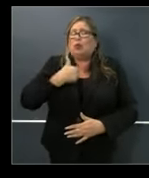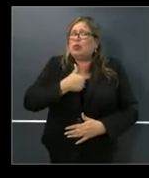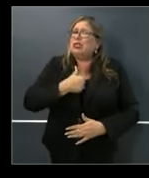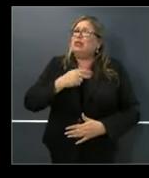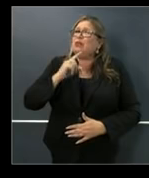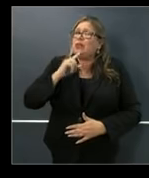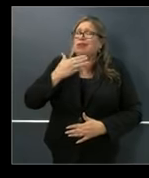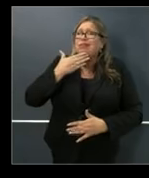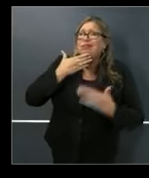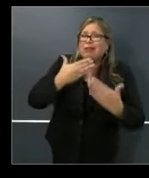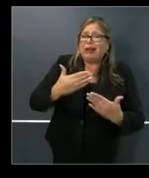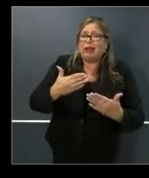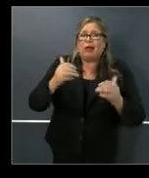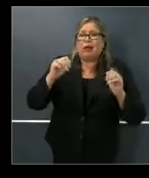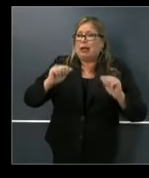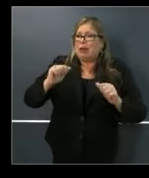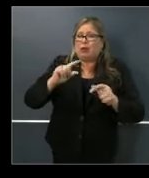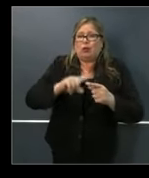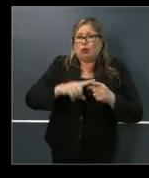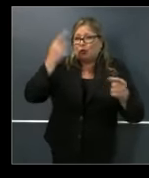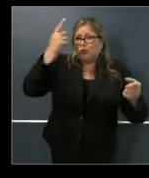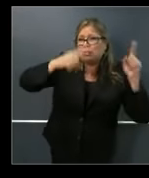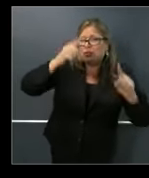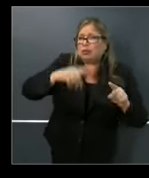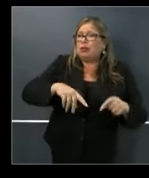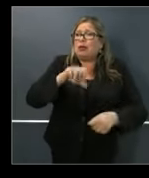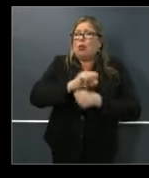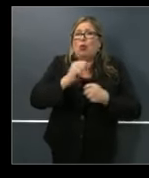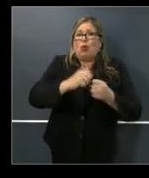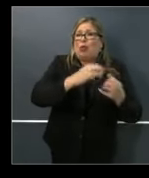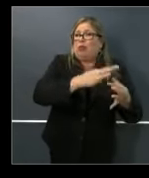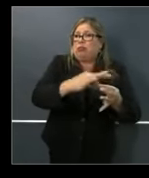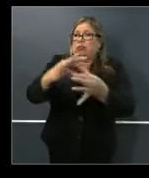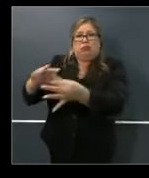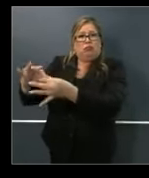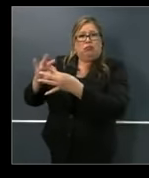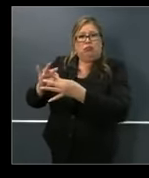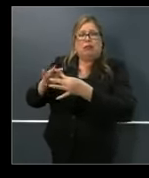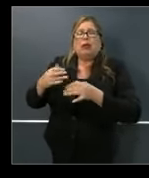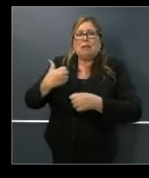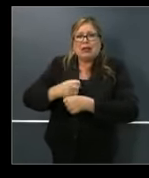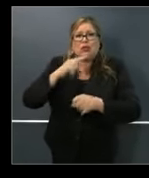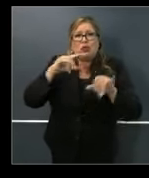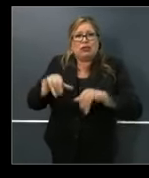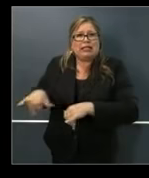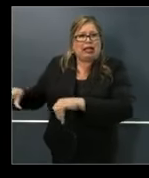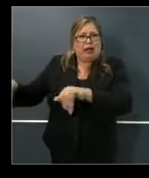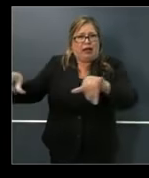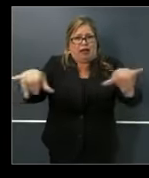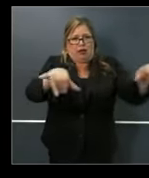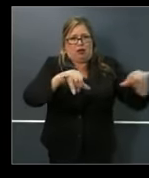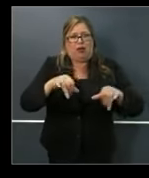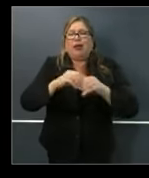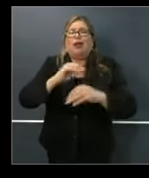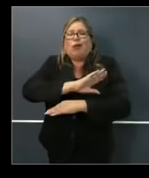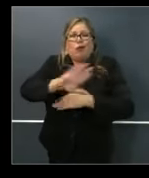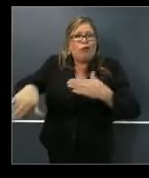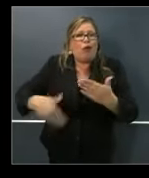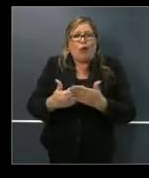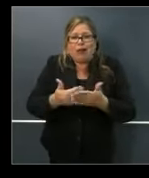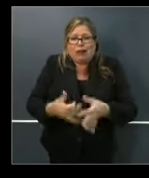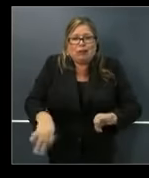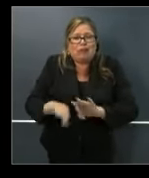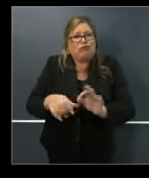industry partners, and our organized labor friends to ensure consistent standards in all essential retail stores,